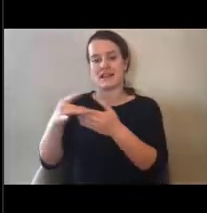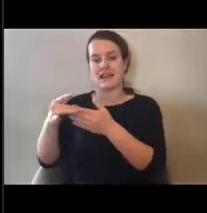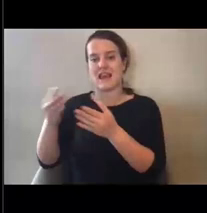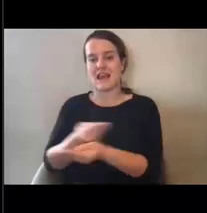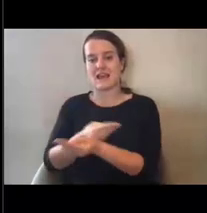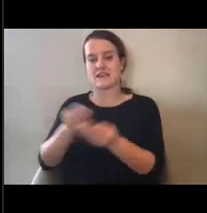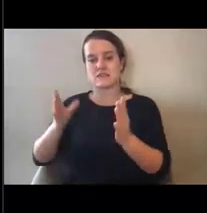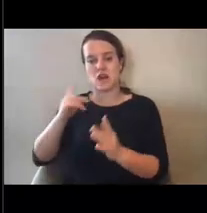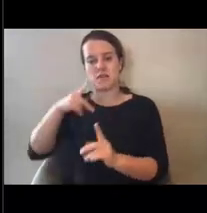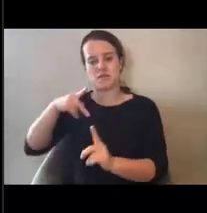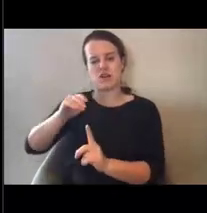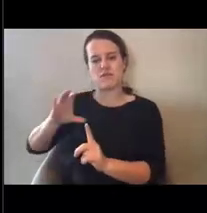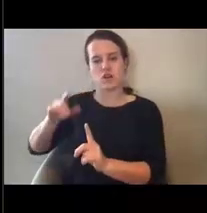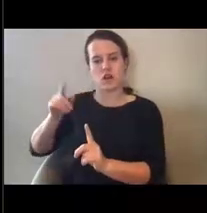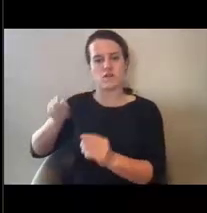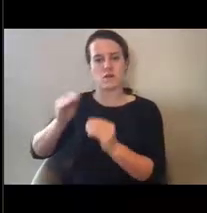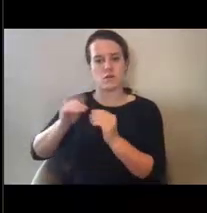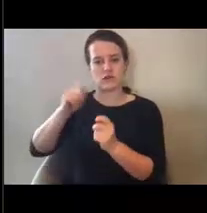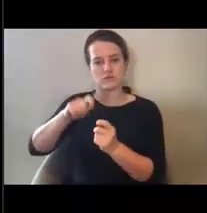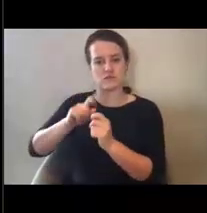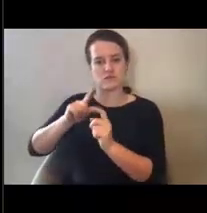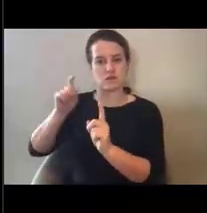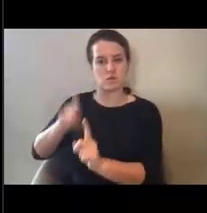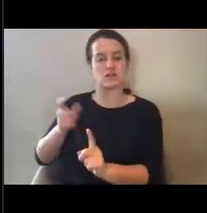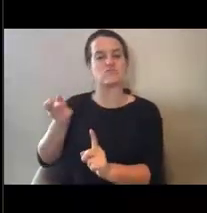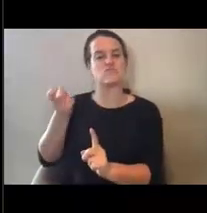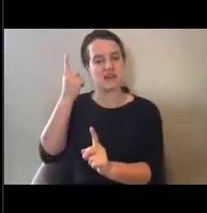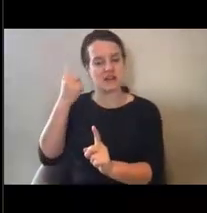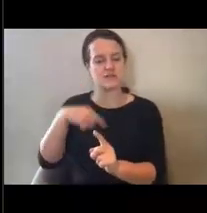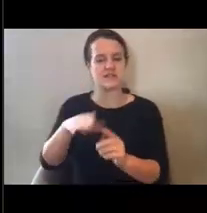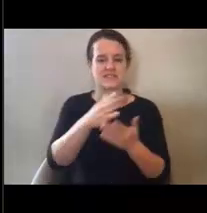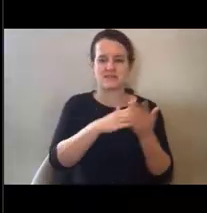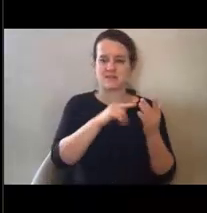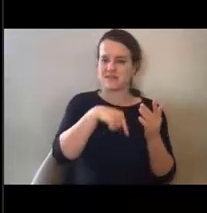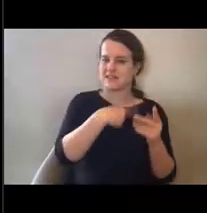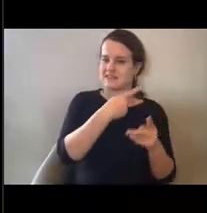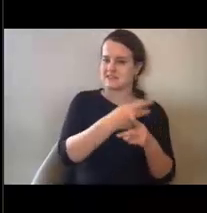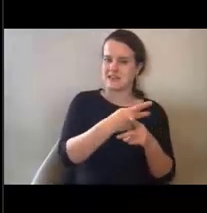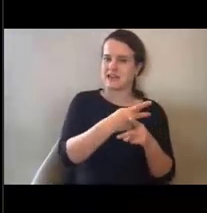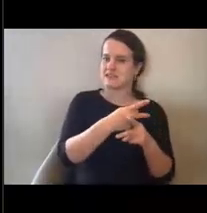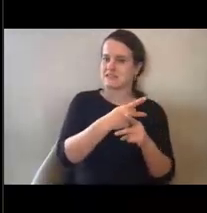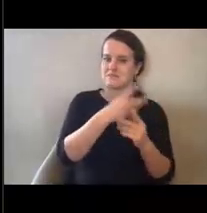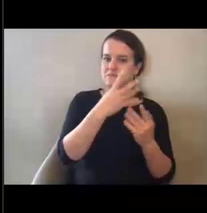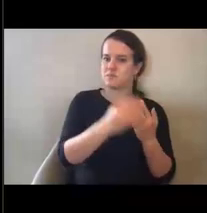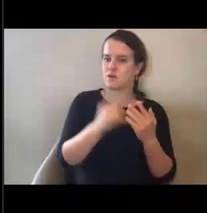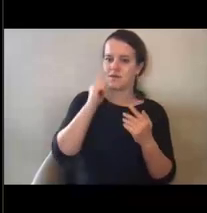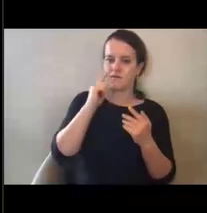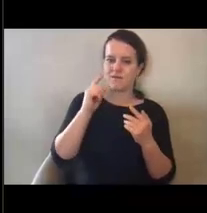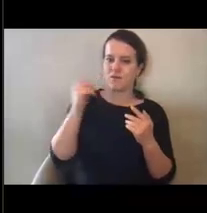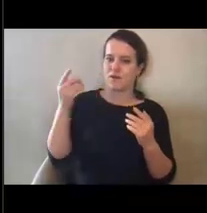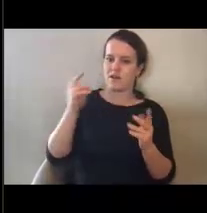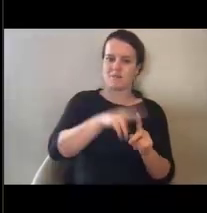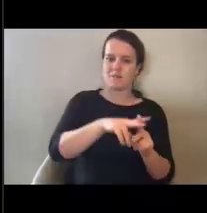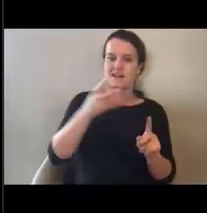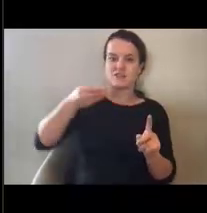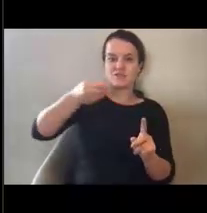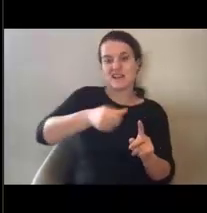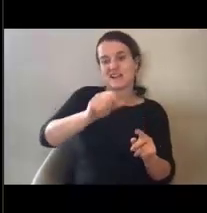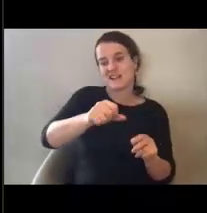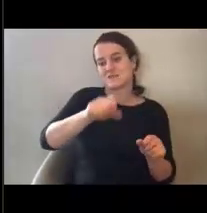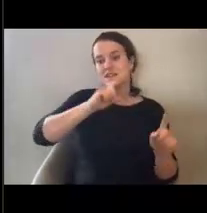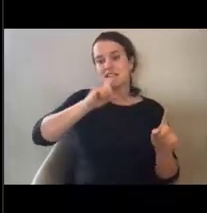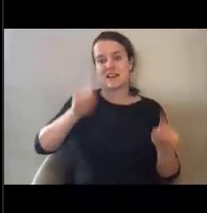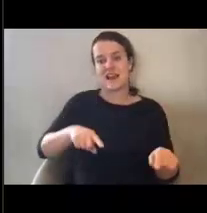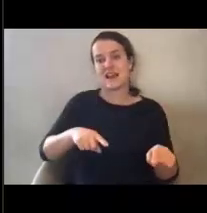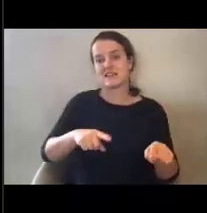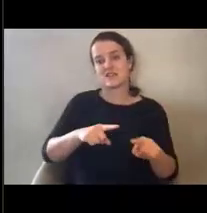questions. Again, you know, some of the nature of just applying to a grant program is some of these questions we aren't answerable in the abstract.